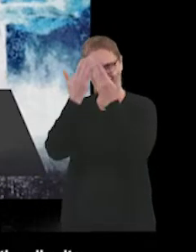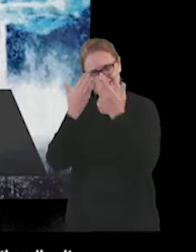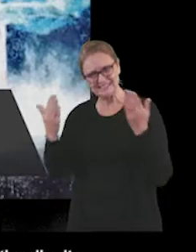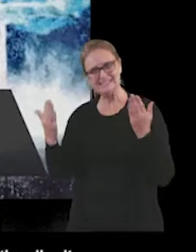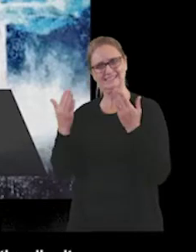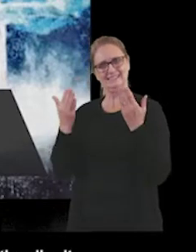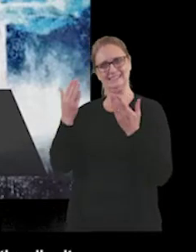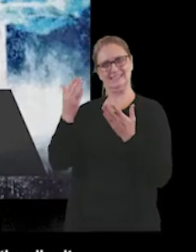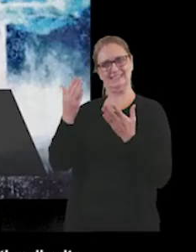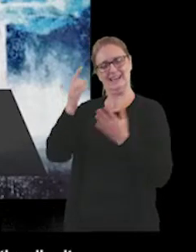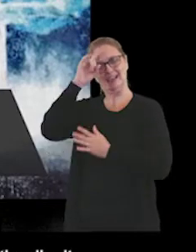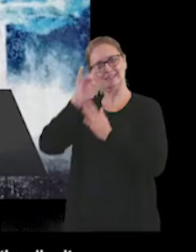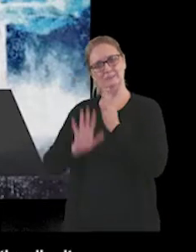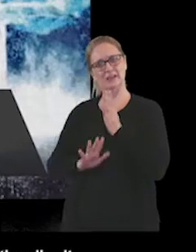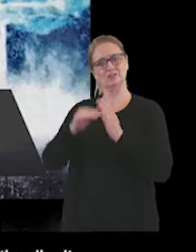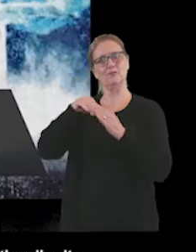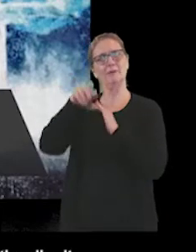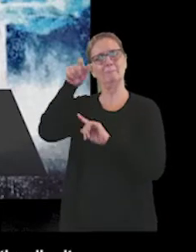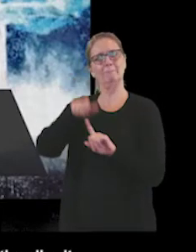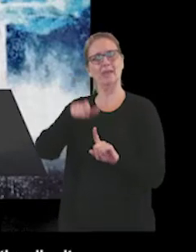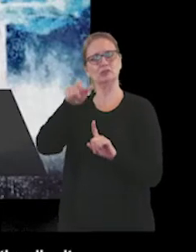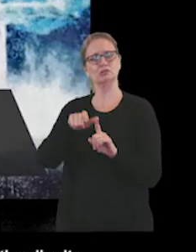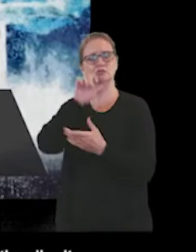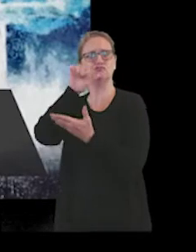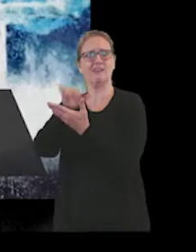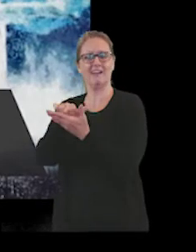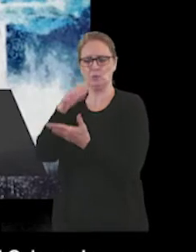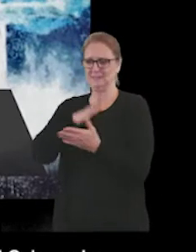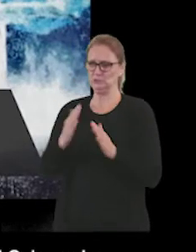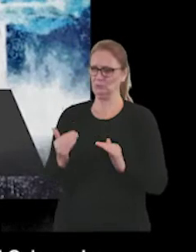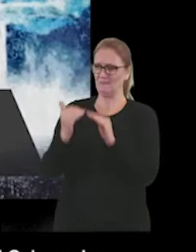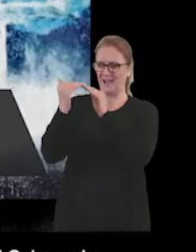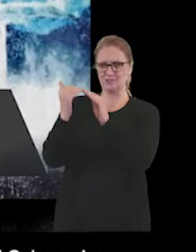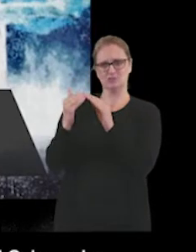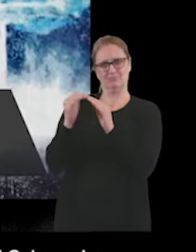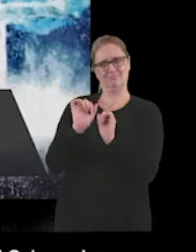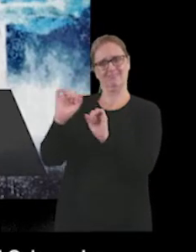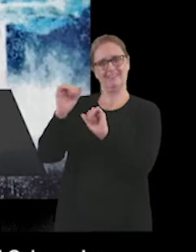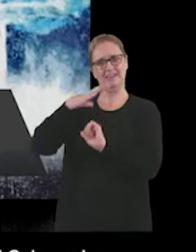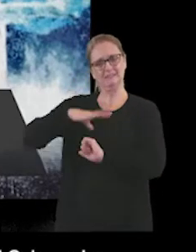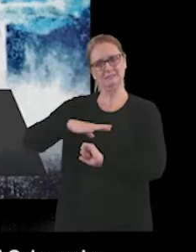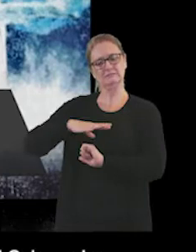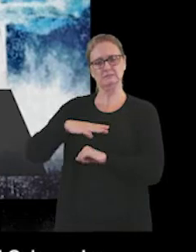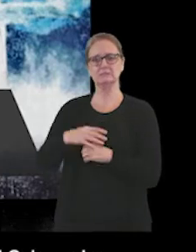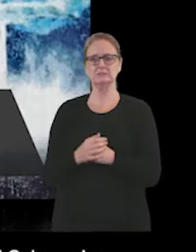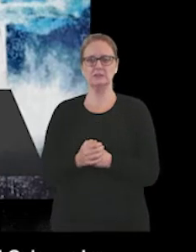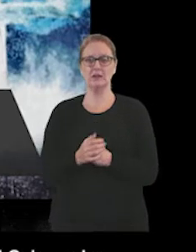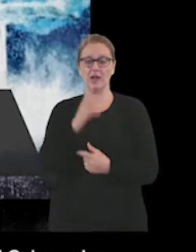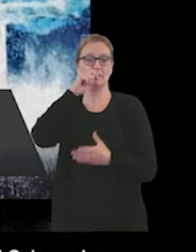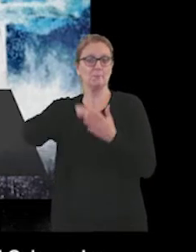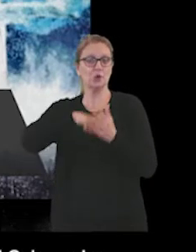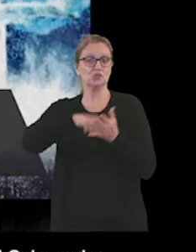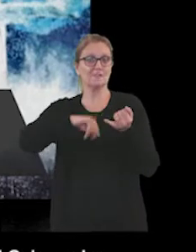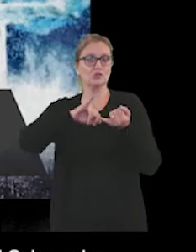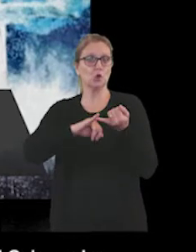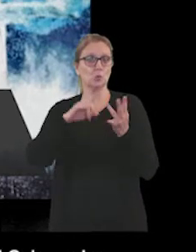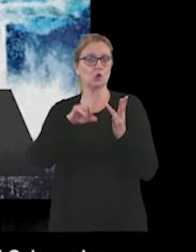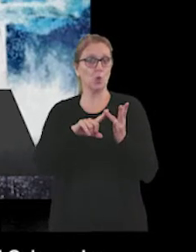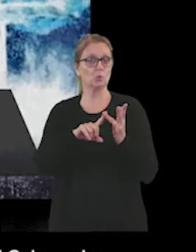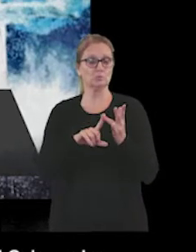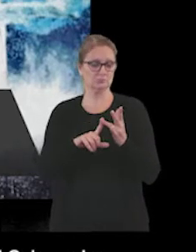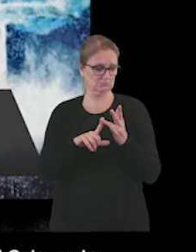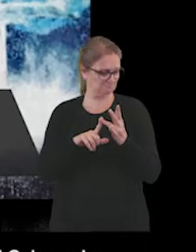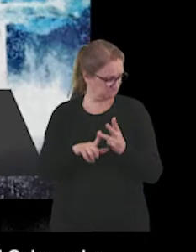experience for in patients right. And with the purchase of Sherwood Oaks, we're well on the way to that